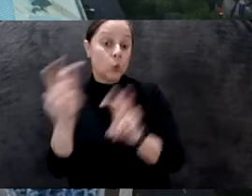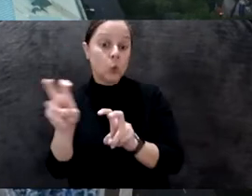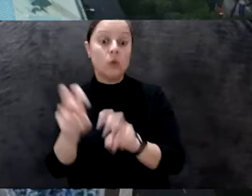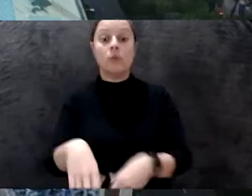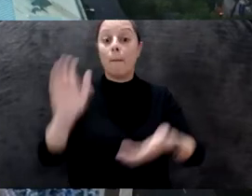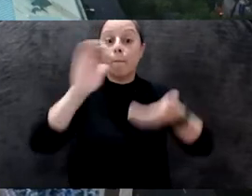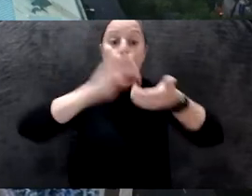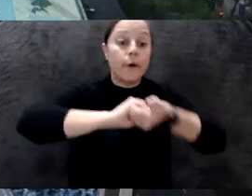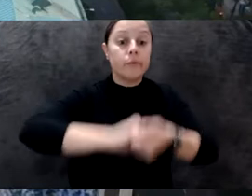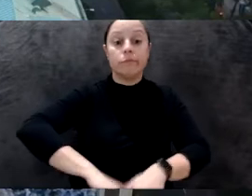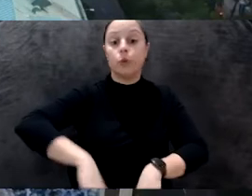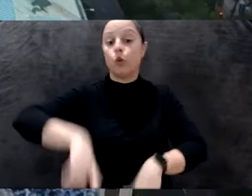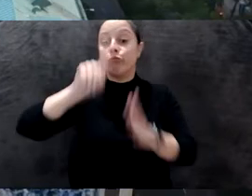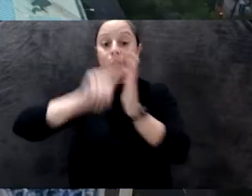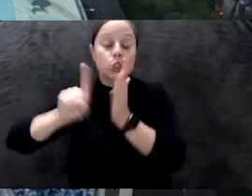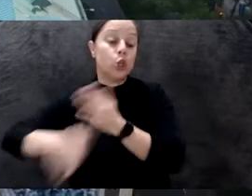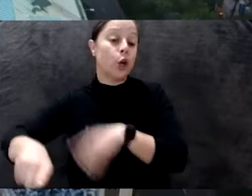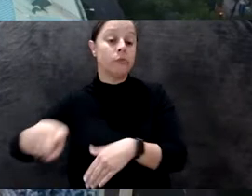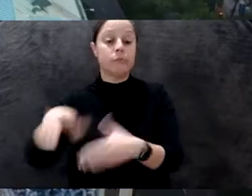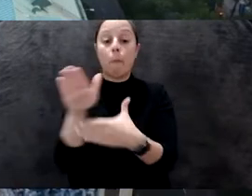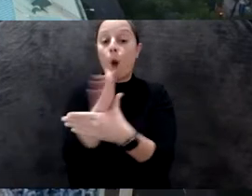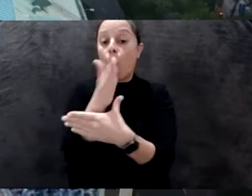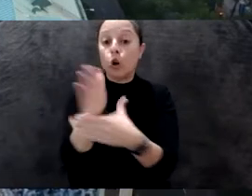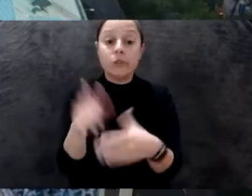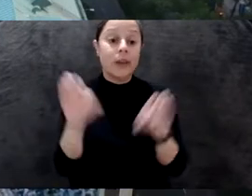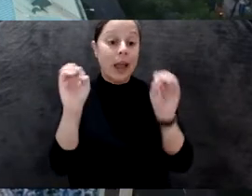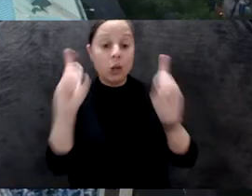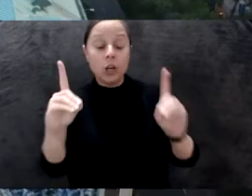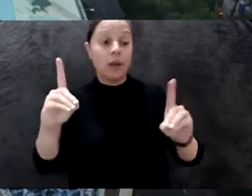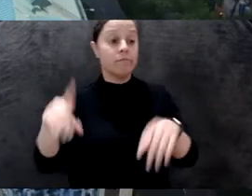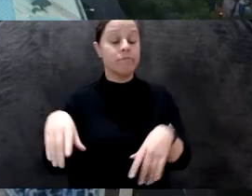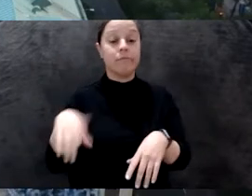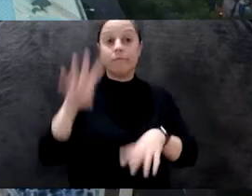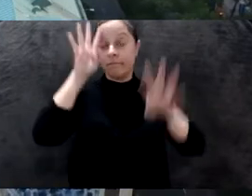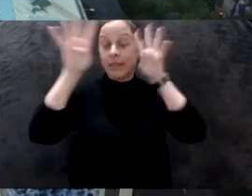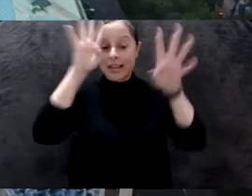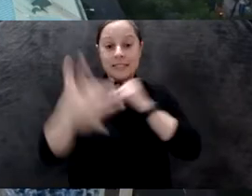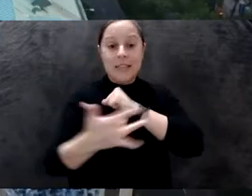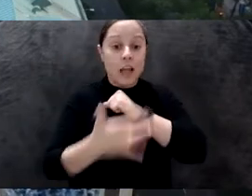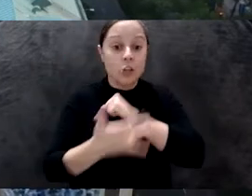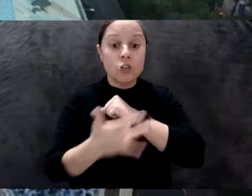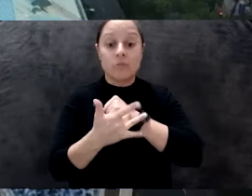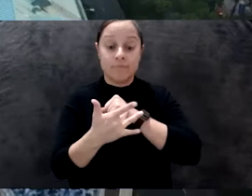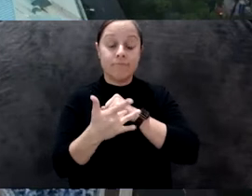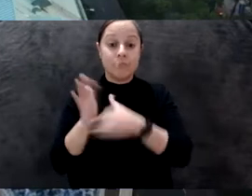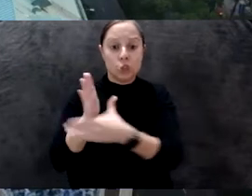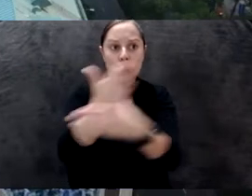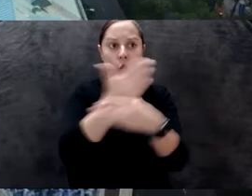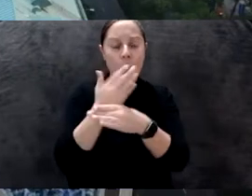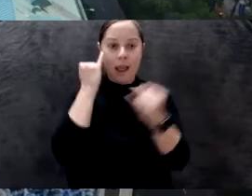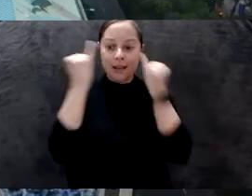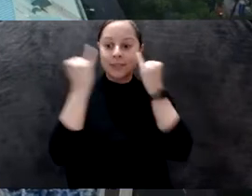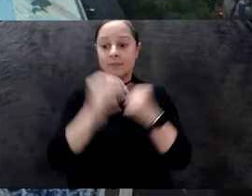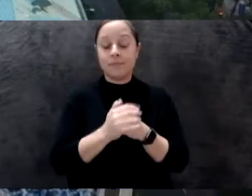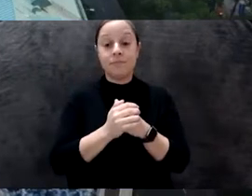innovative technologies, and the sharing of ideas. This public program series is a